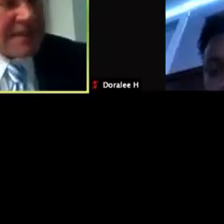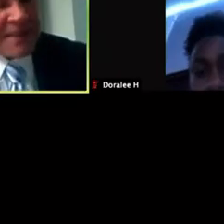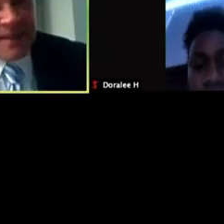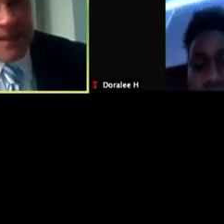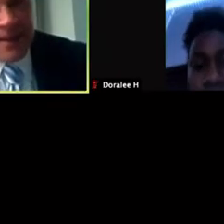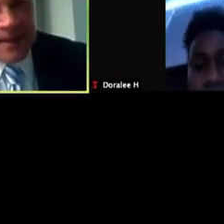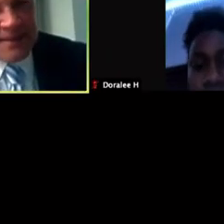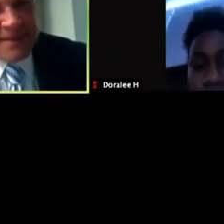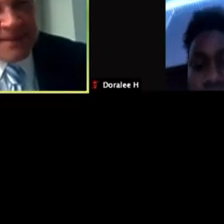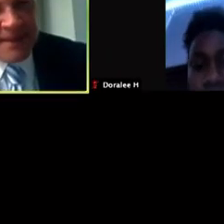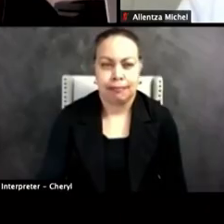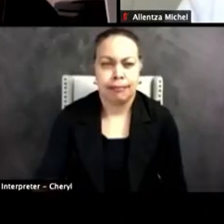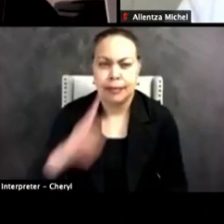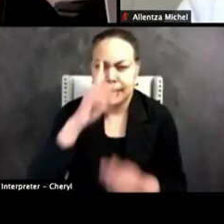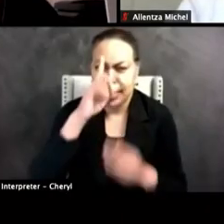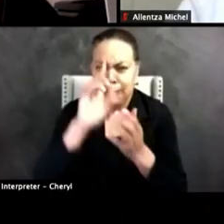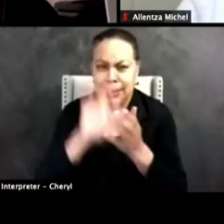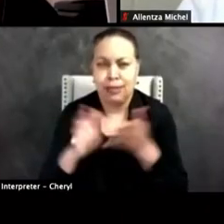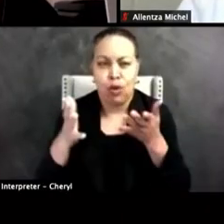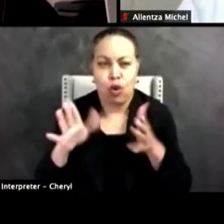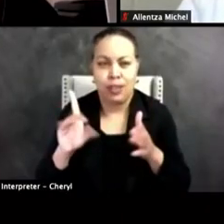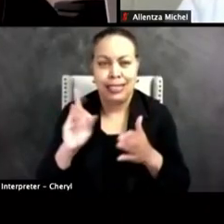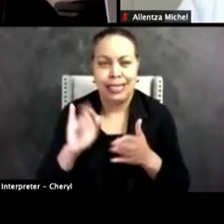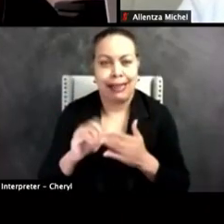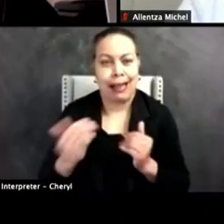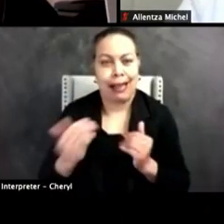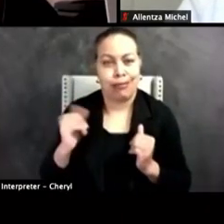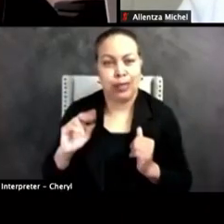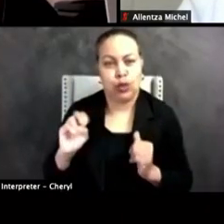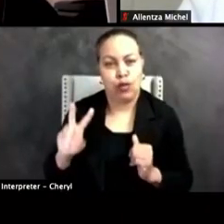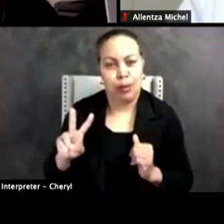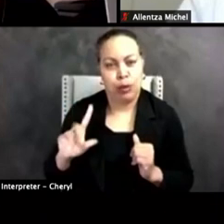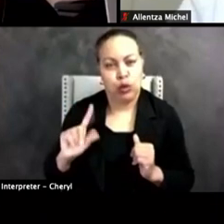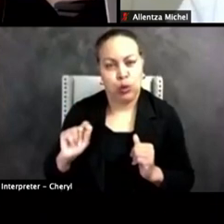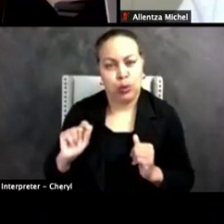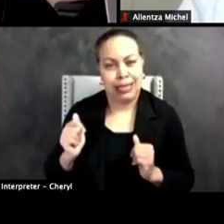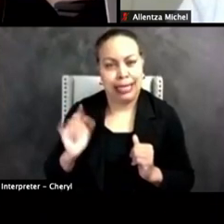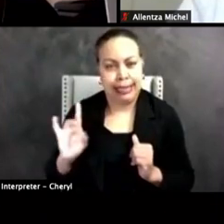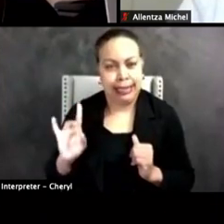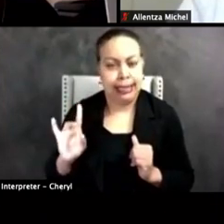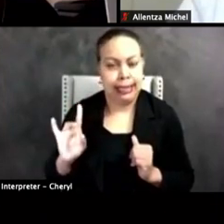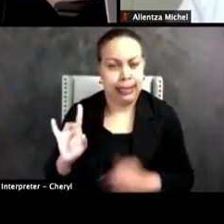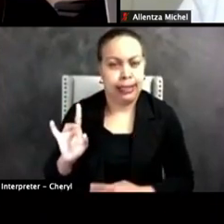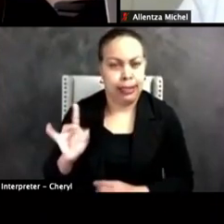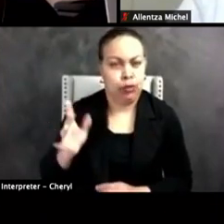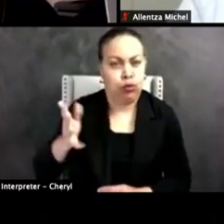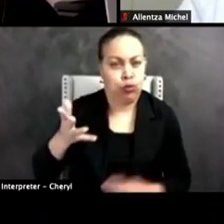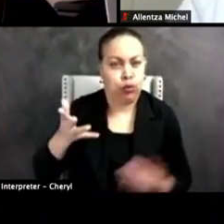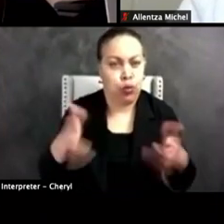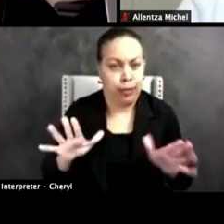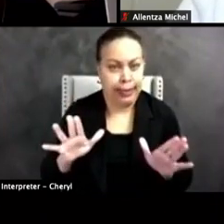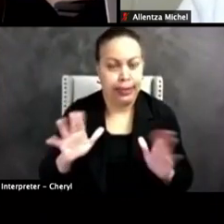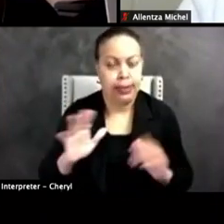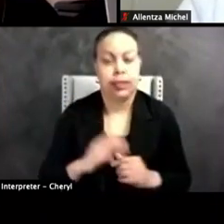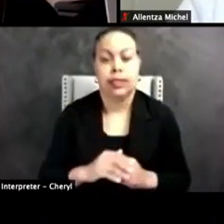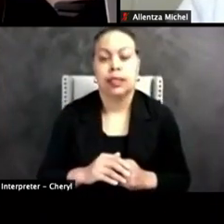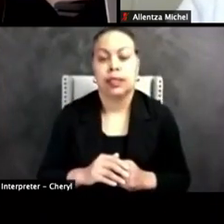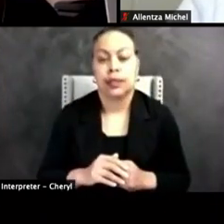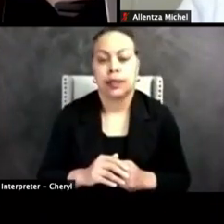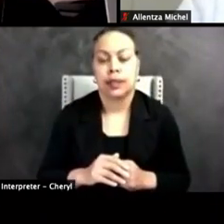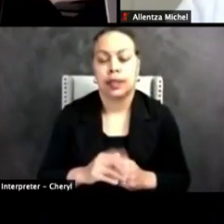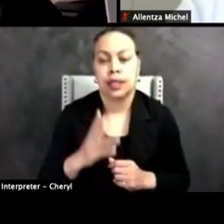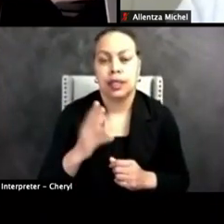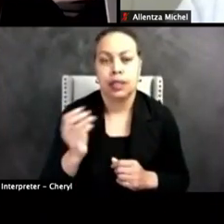done in November of 2018. And the